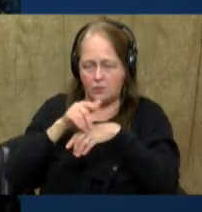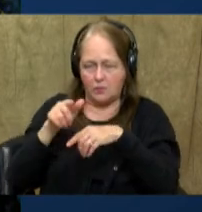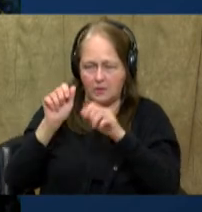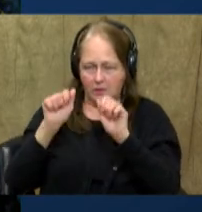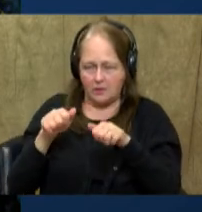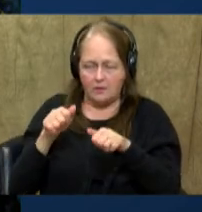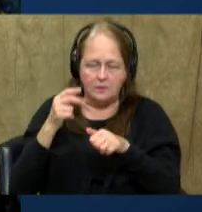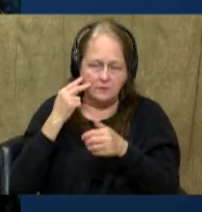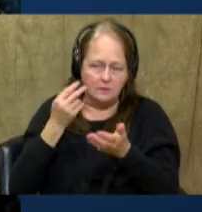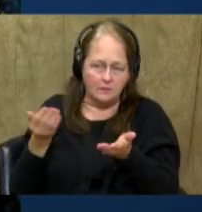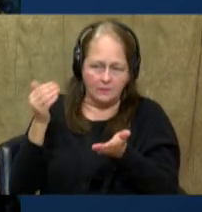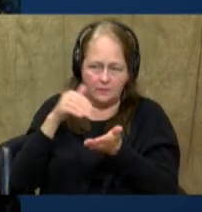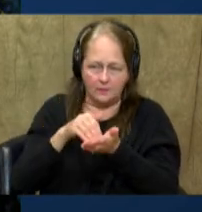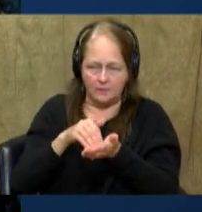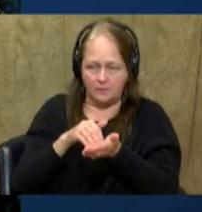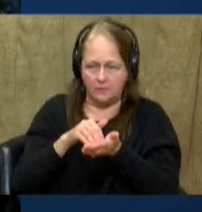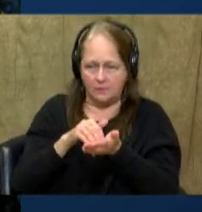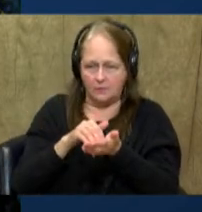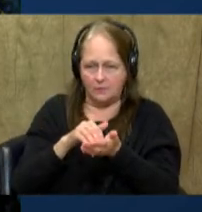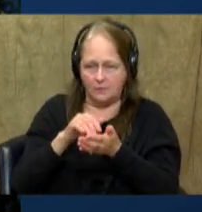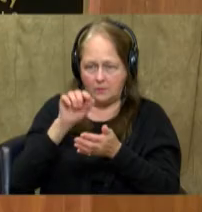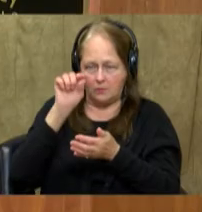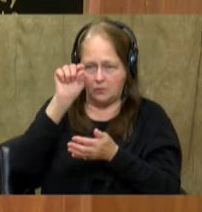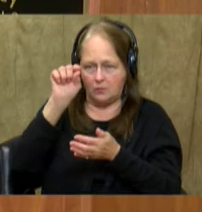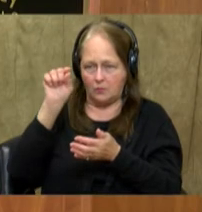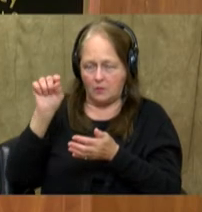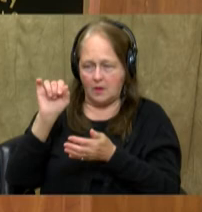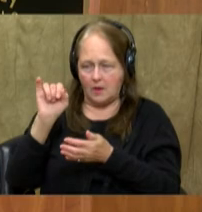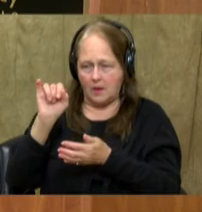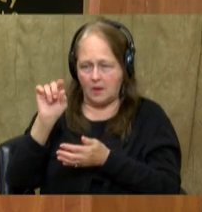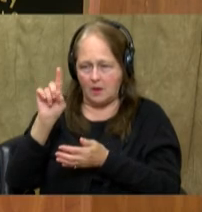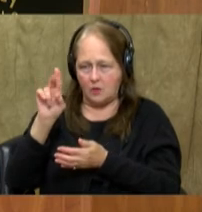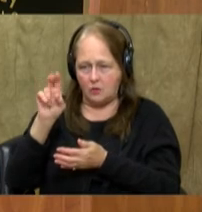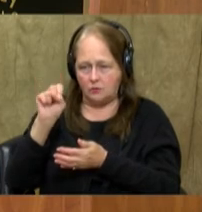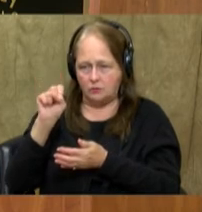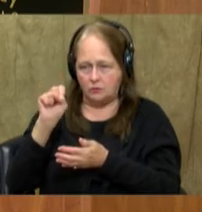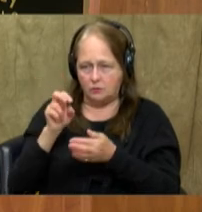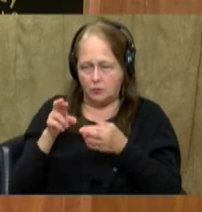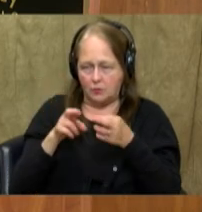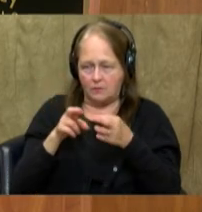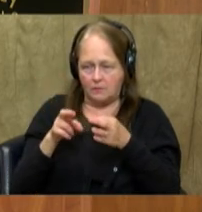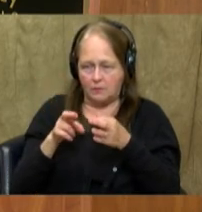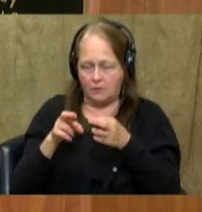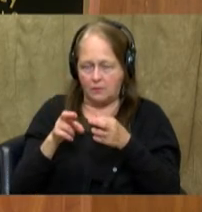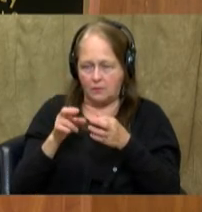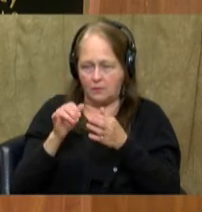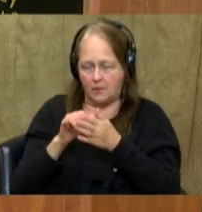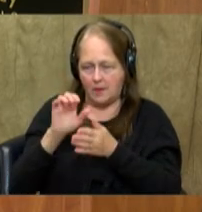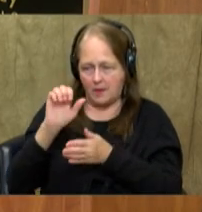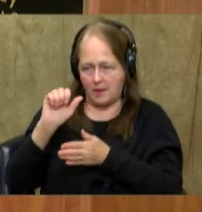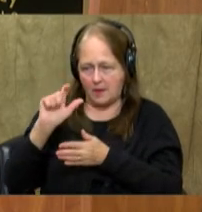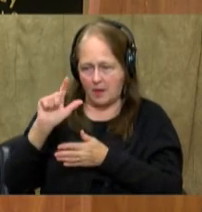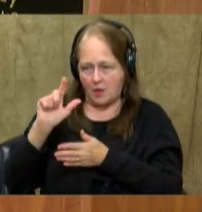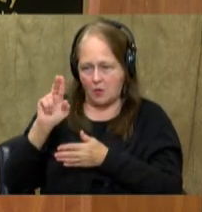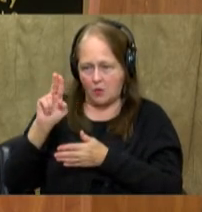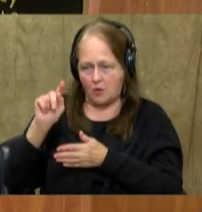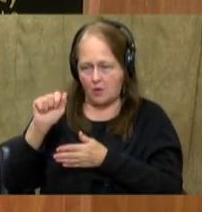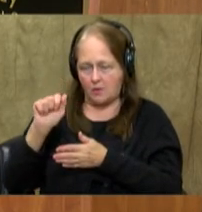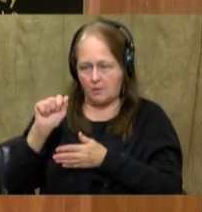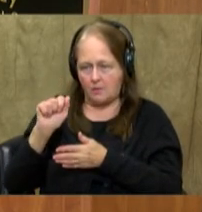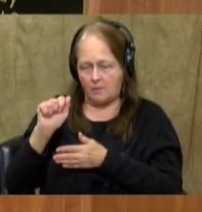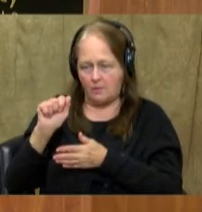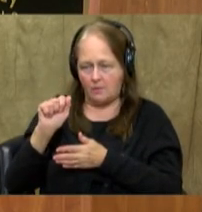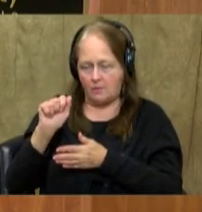you can see those same features, the squiggle for the Indus River and all of the different major cities. This is Calcutta, this is Mumbai,